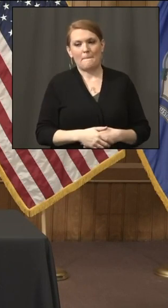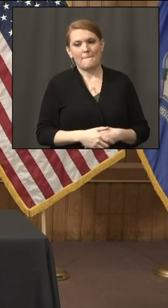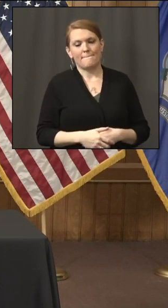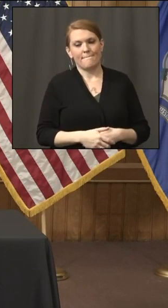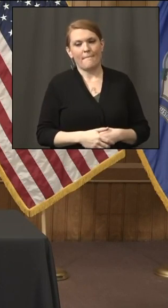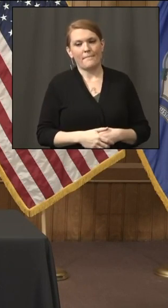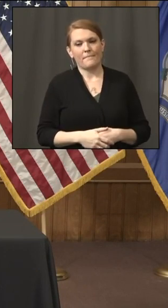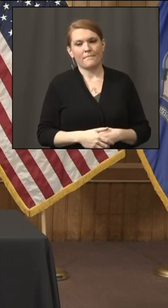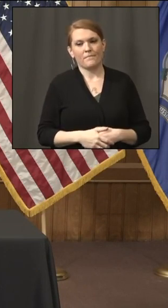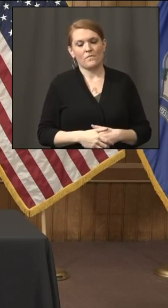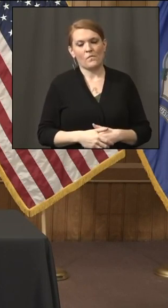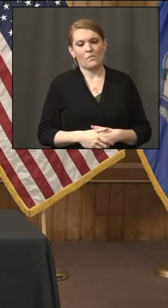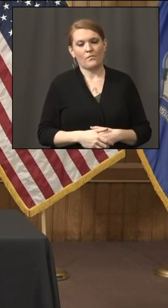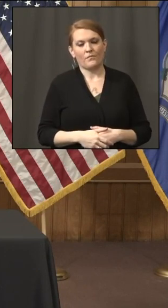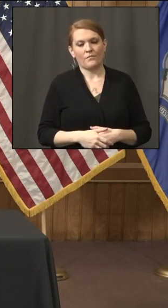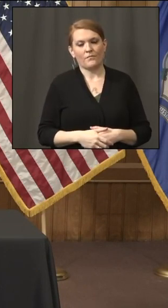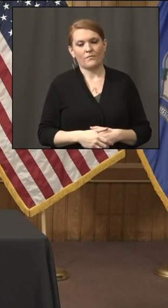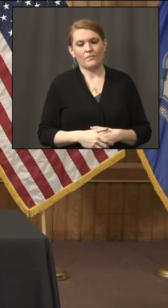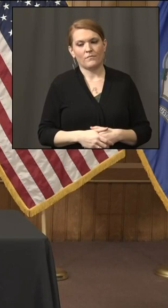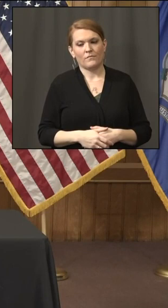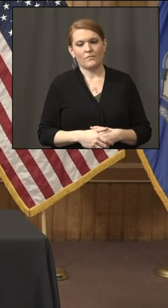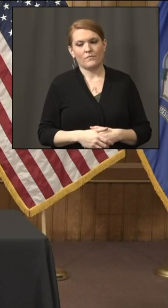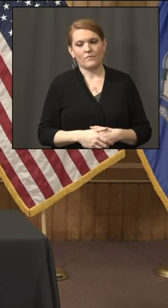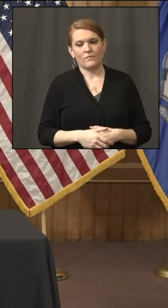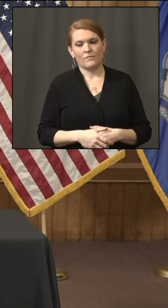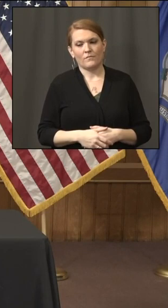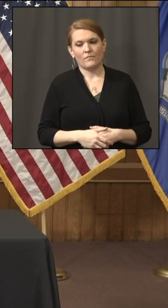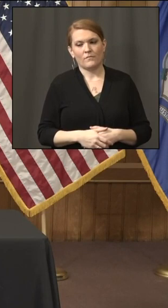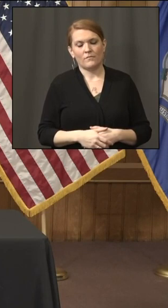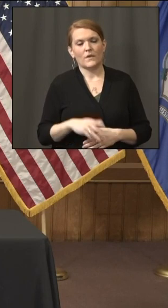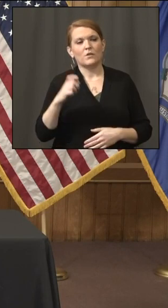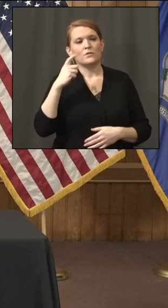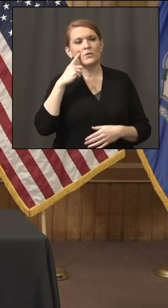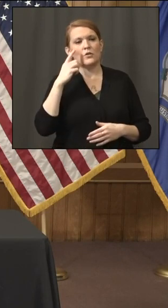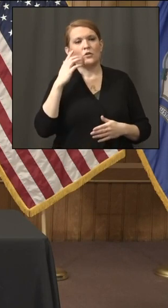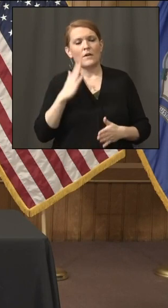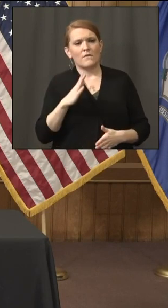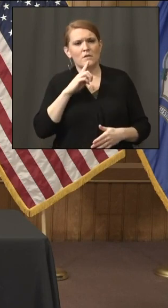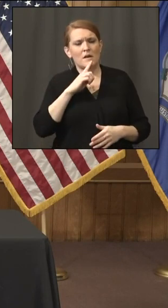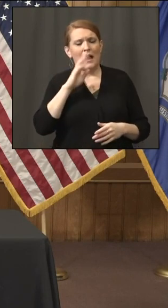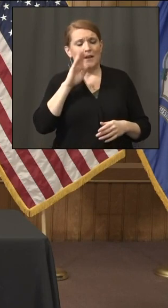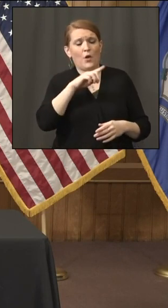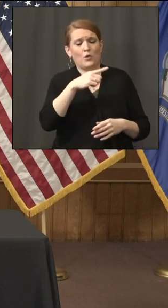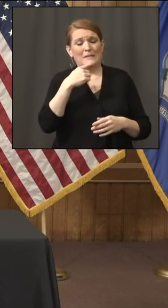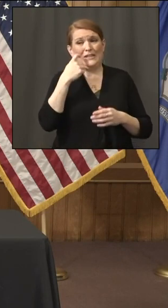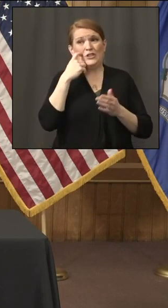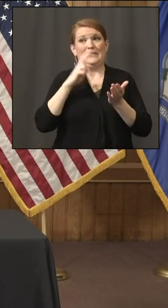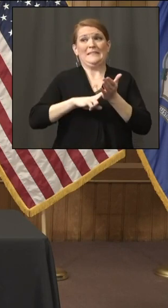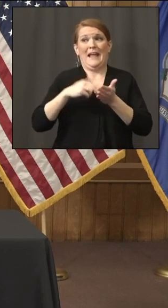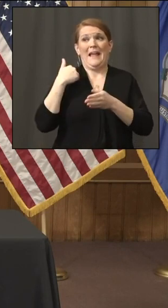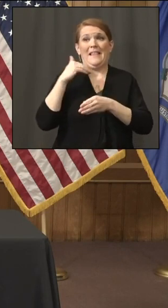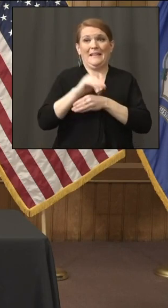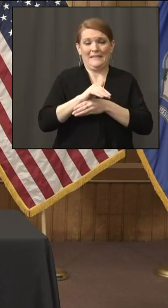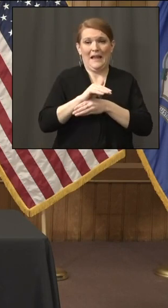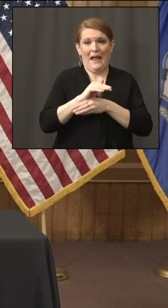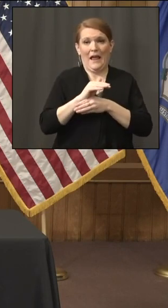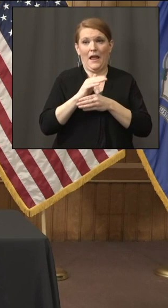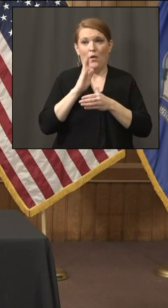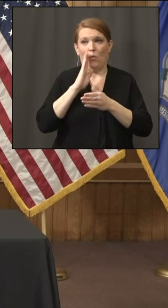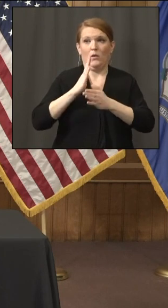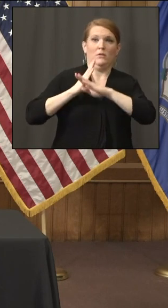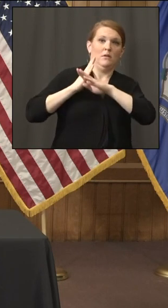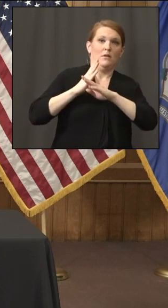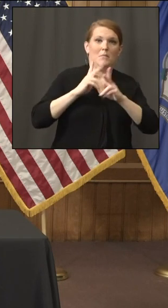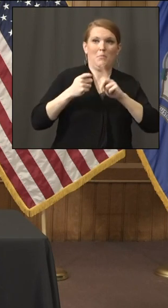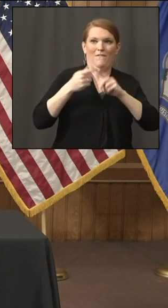Governor, you said the timing of this is going to save a lot of people from the loss of unemployment benefits. But at this